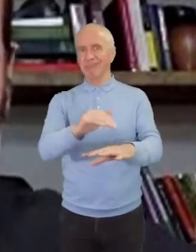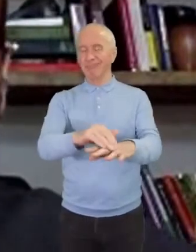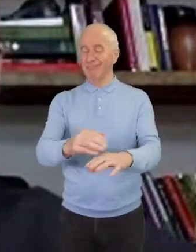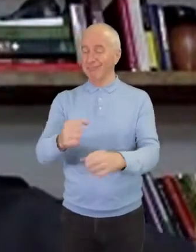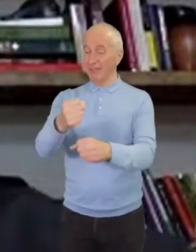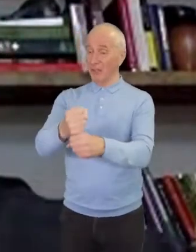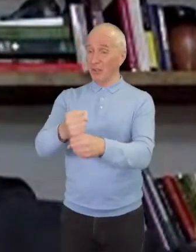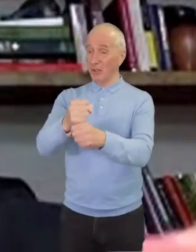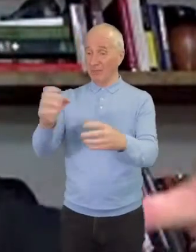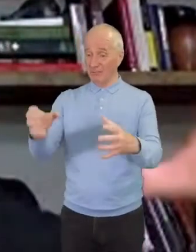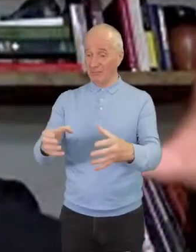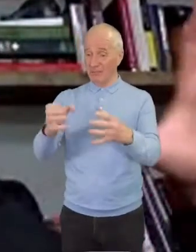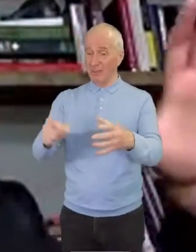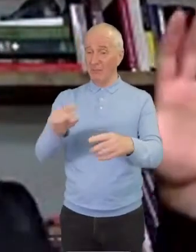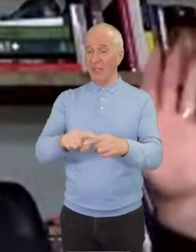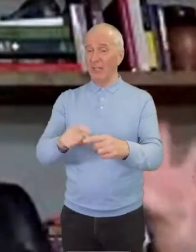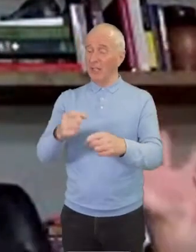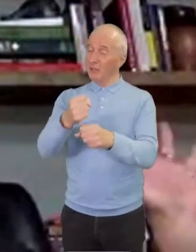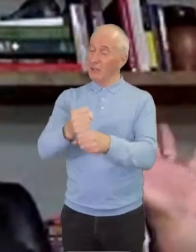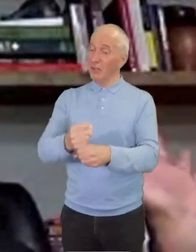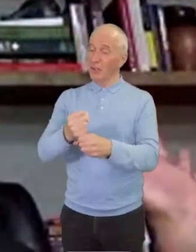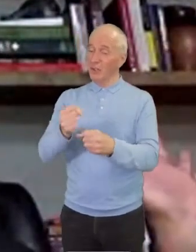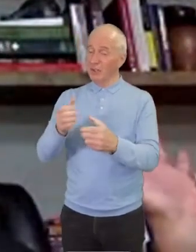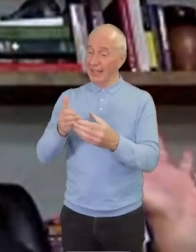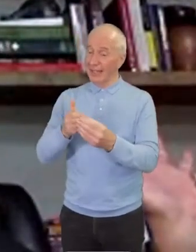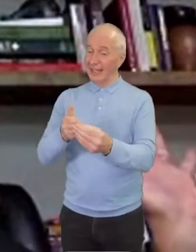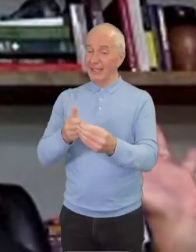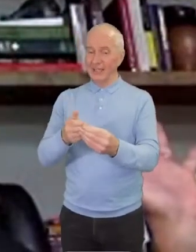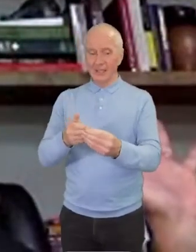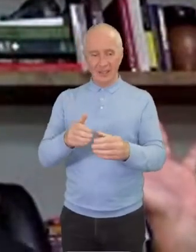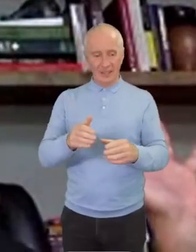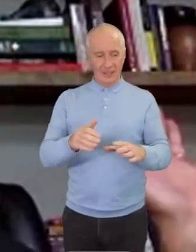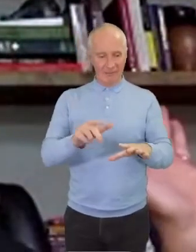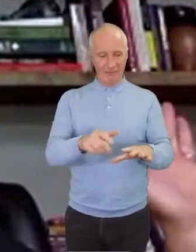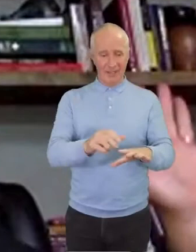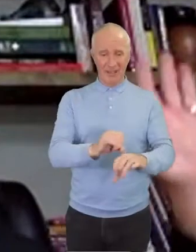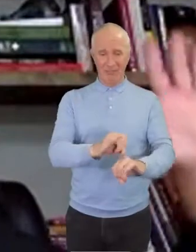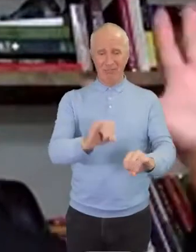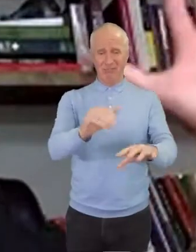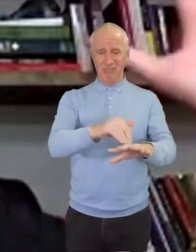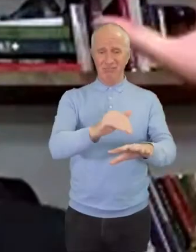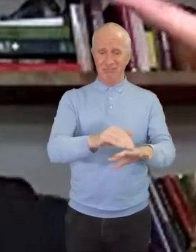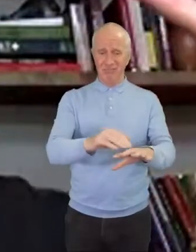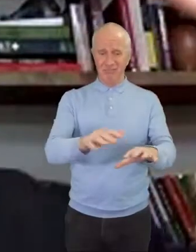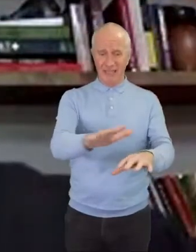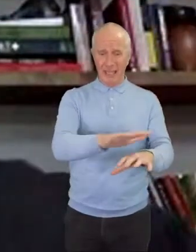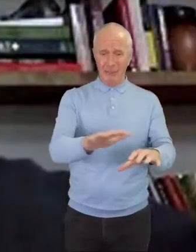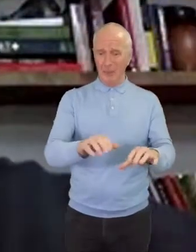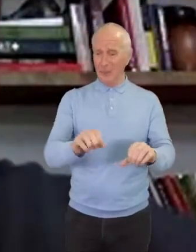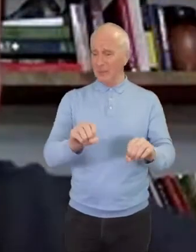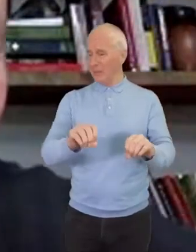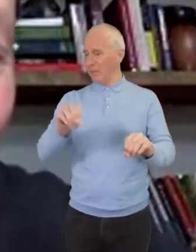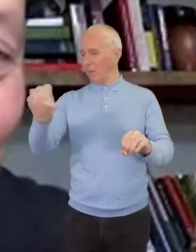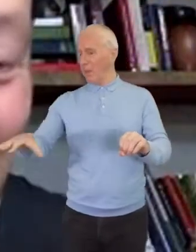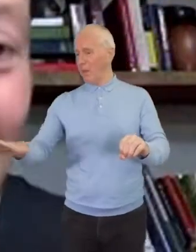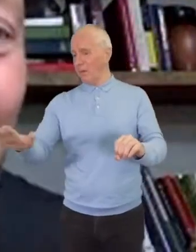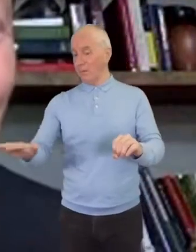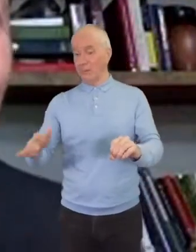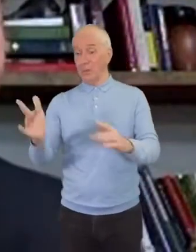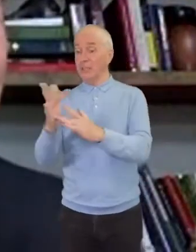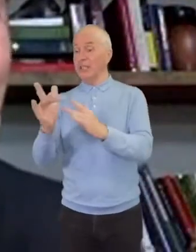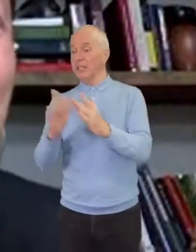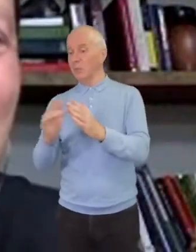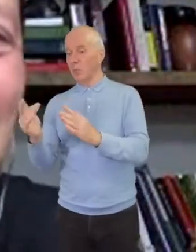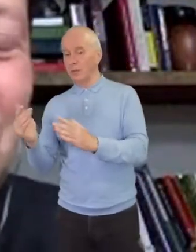and many of us Christians have been good at moving away from the neighborhoods that are just like the neighborhoods that Jesus would be moving